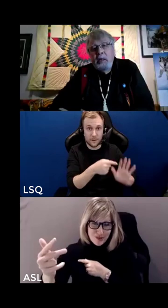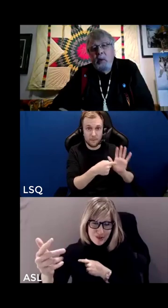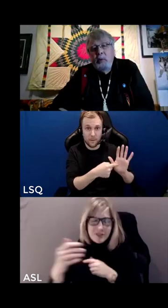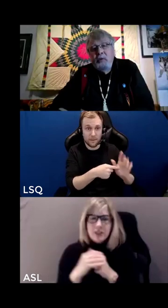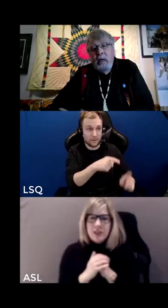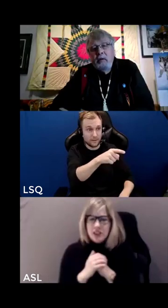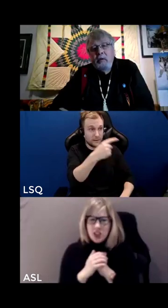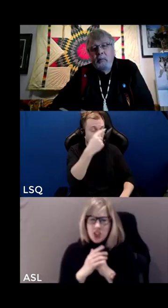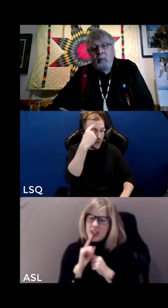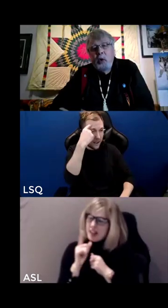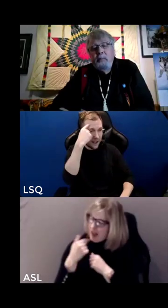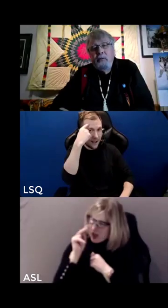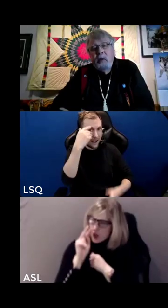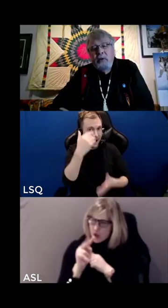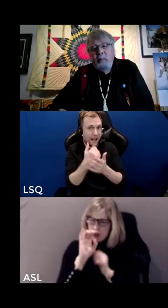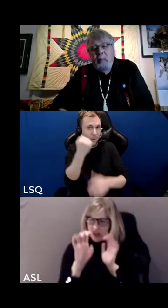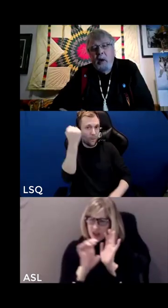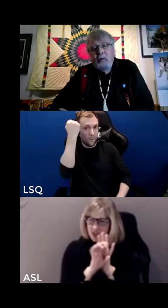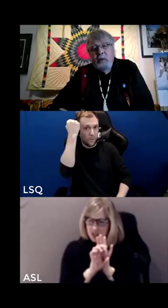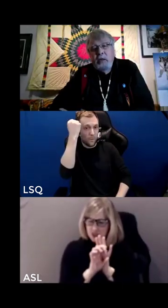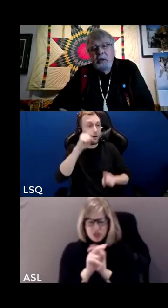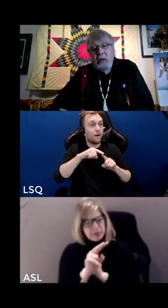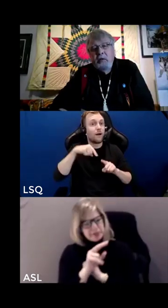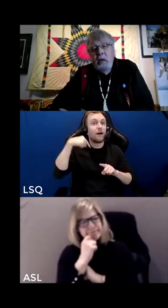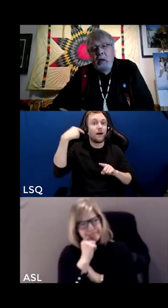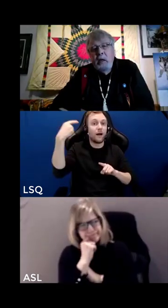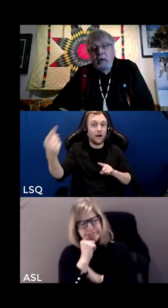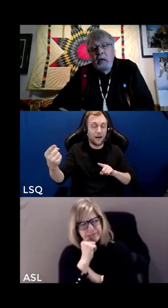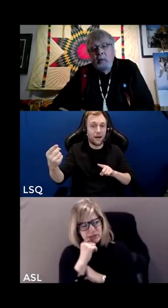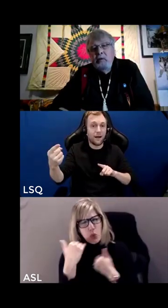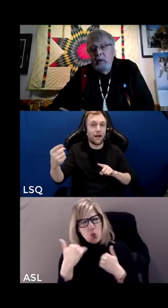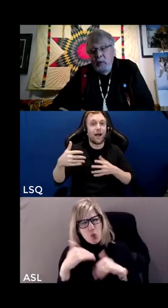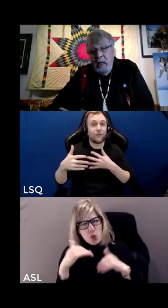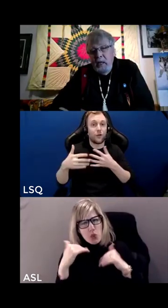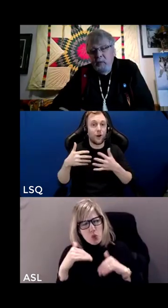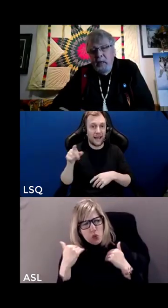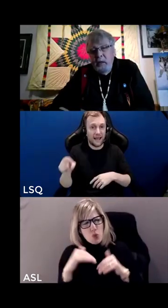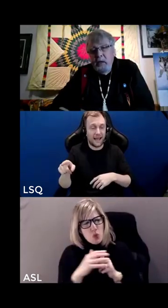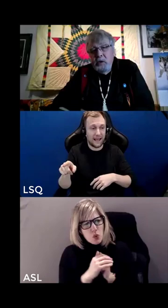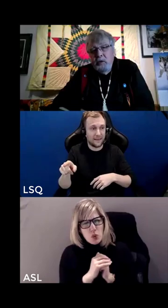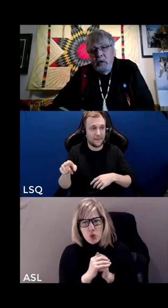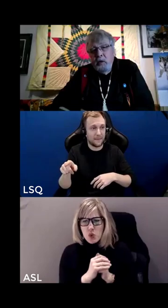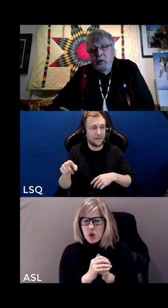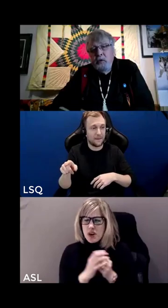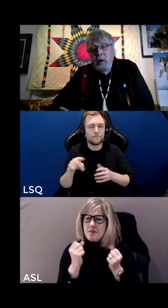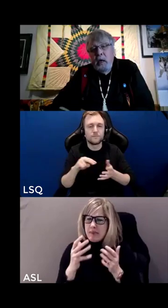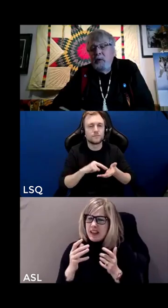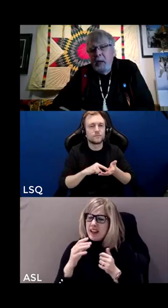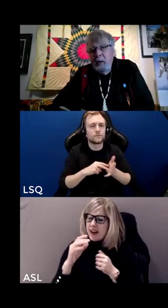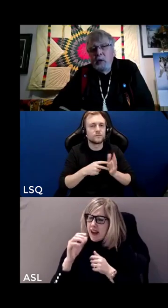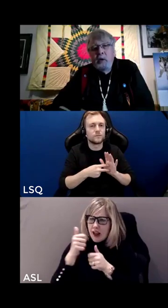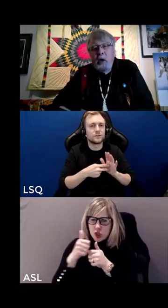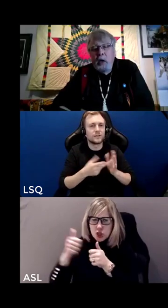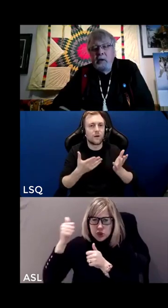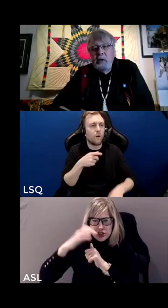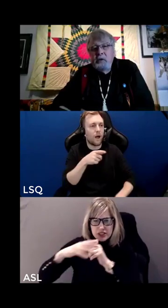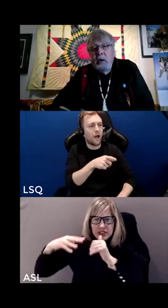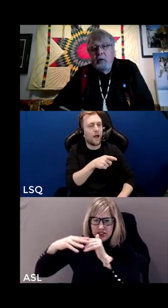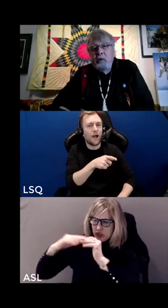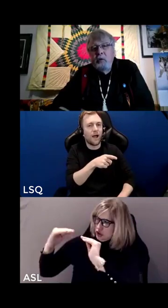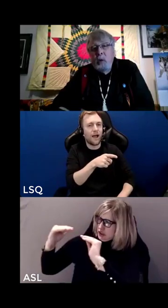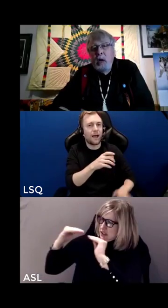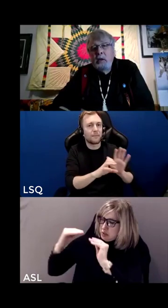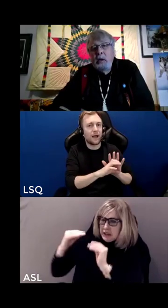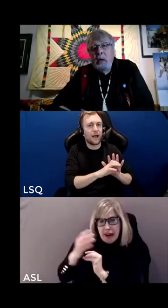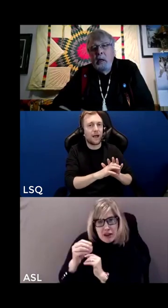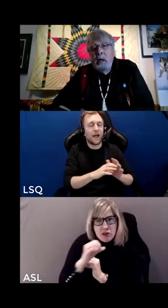symbolically represents some more some very powerful teachings that i receive from many of my indigenous elders and from other non-indigenous